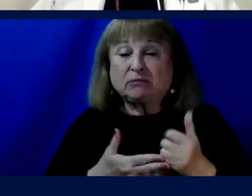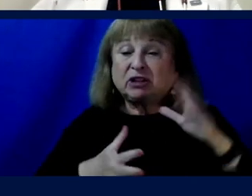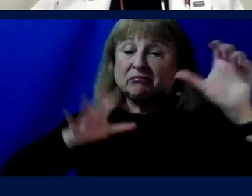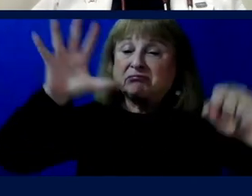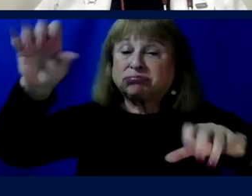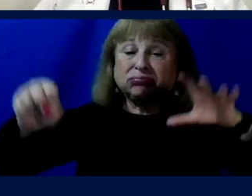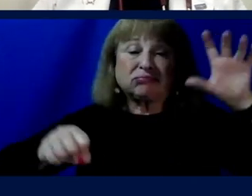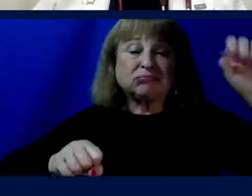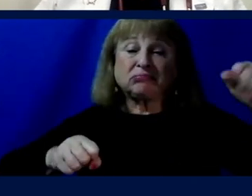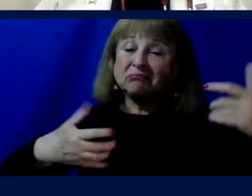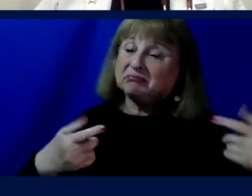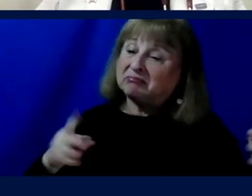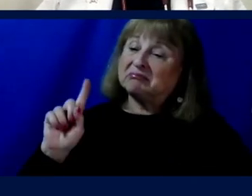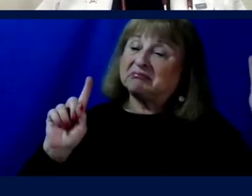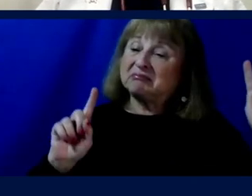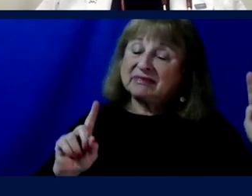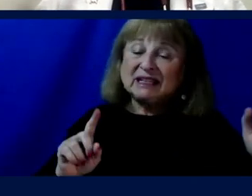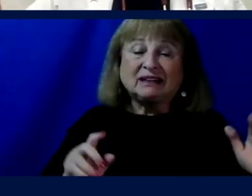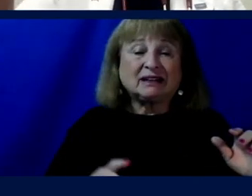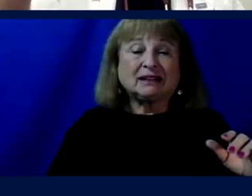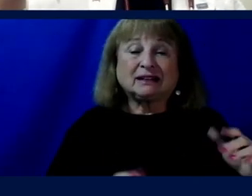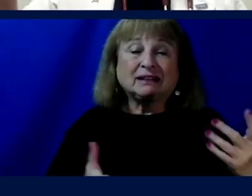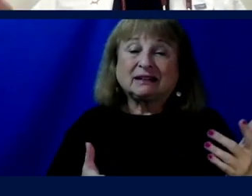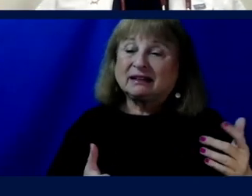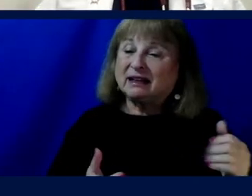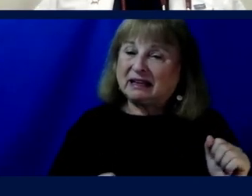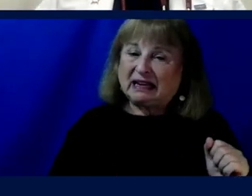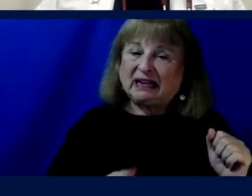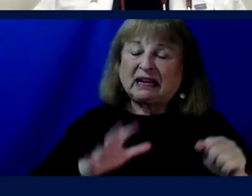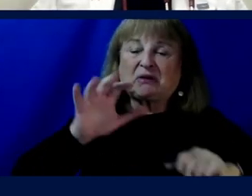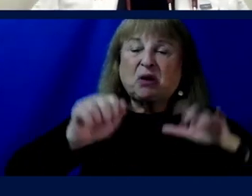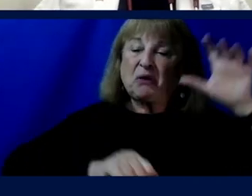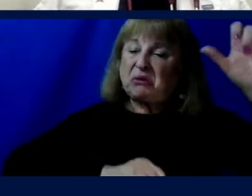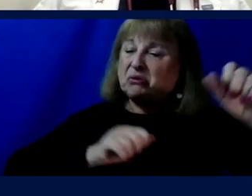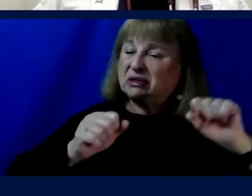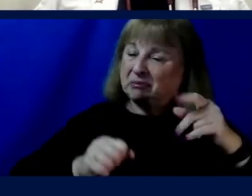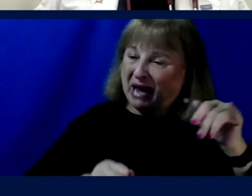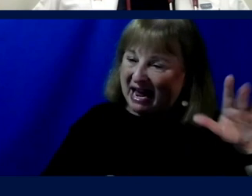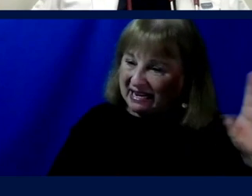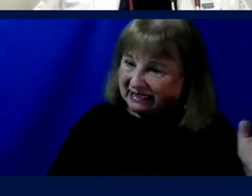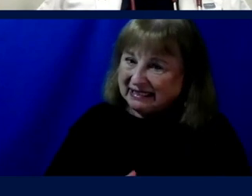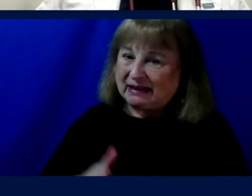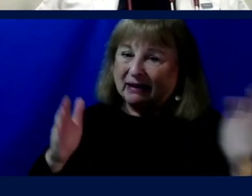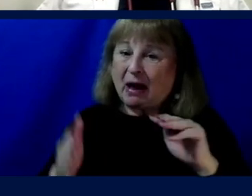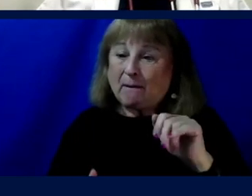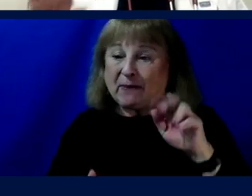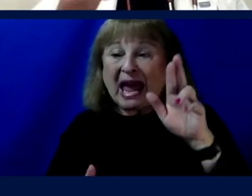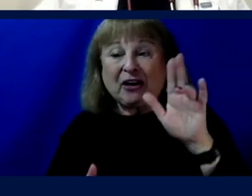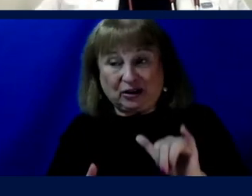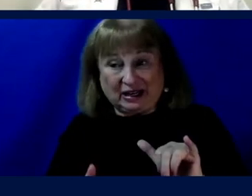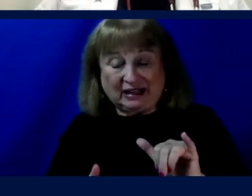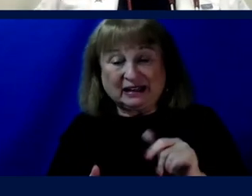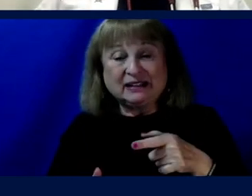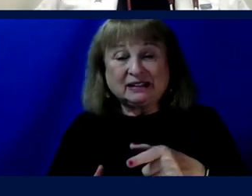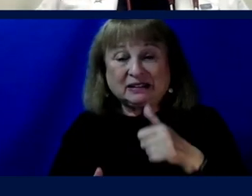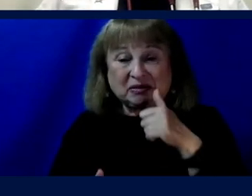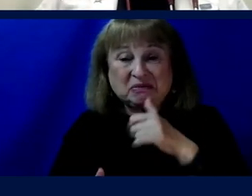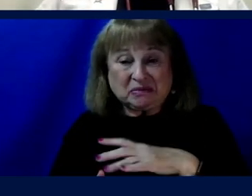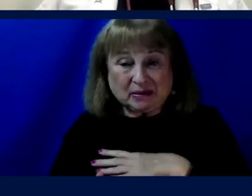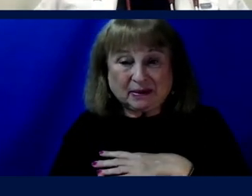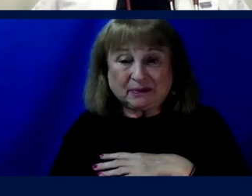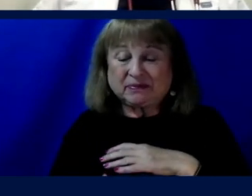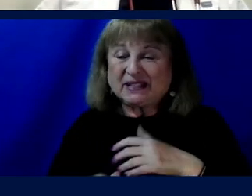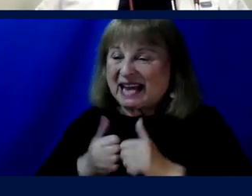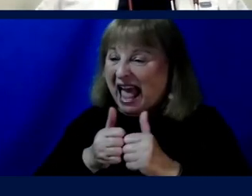extended to his full height almost. He's able to propel through the space. And then there's Mary. She is an